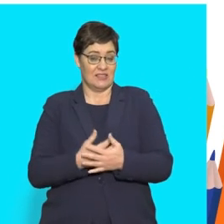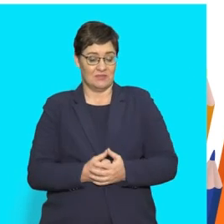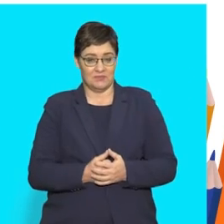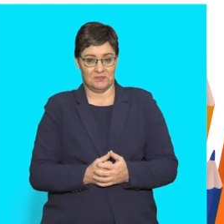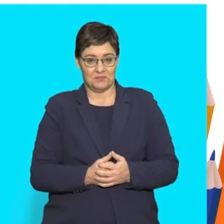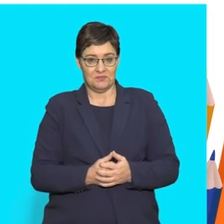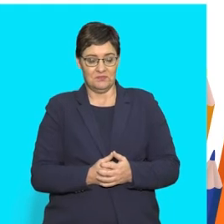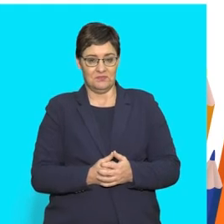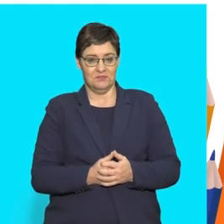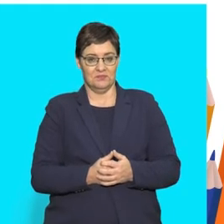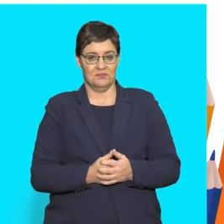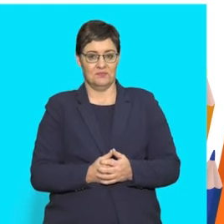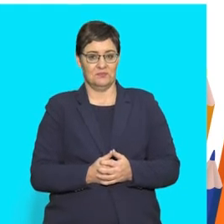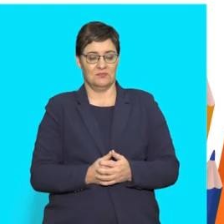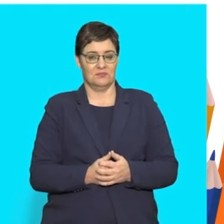20.